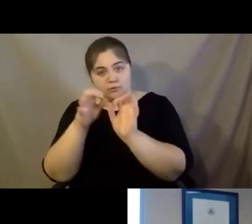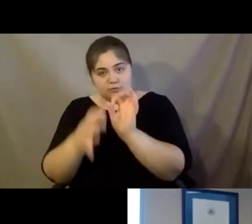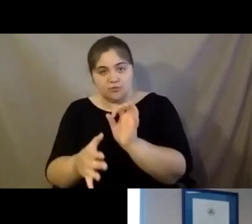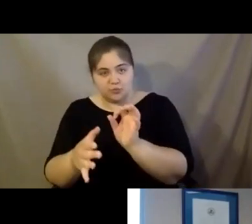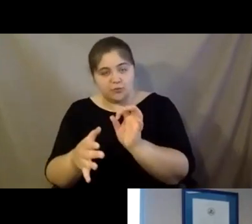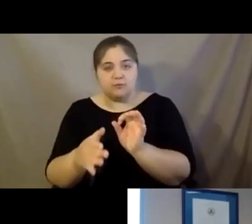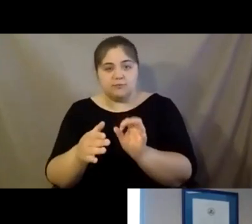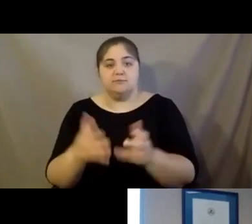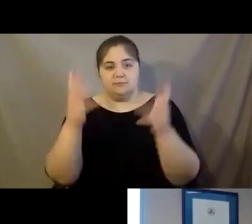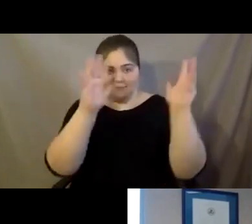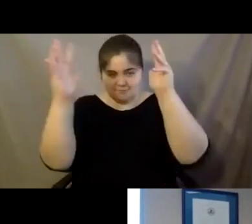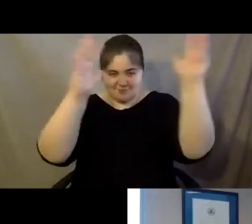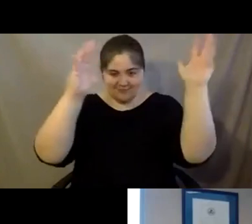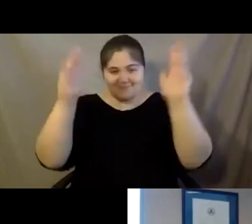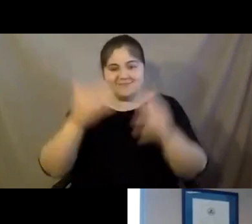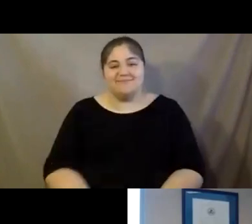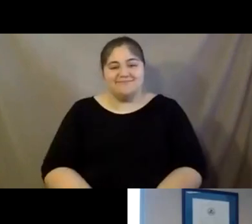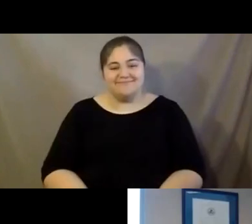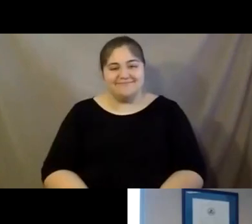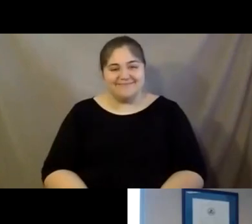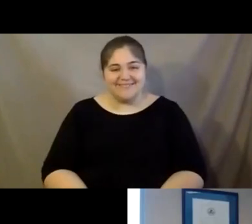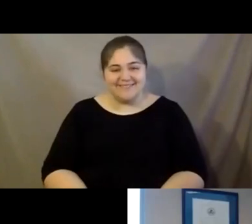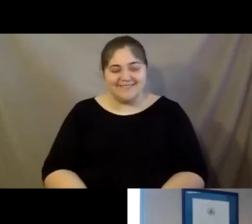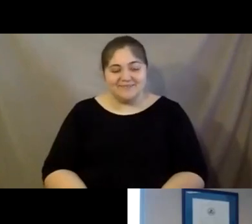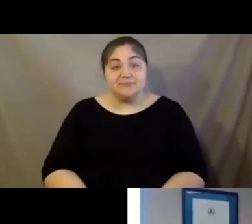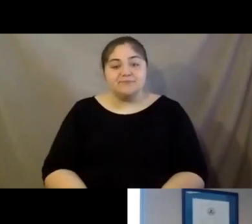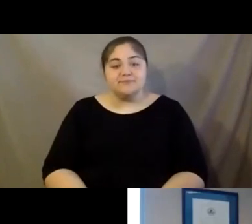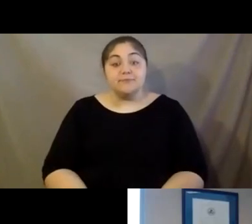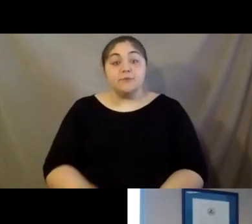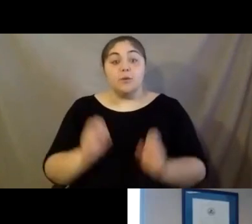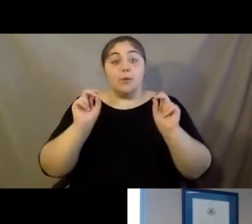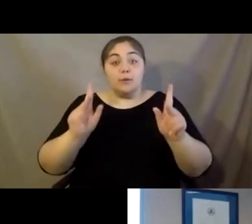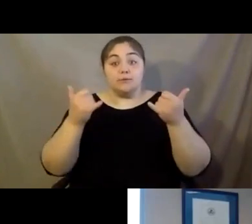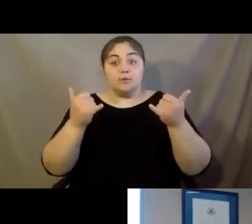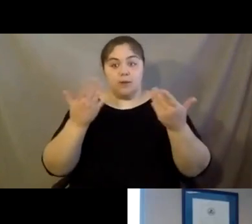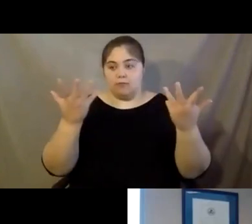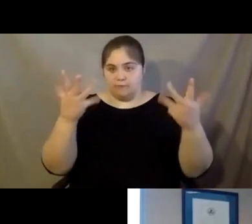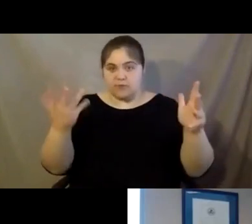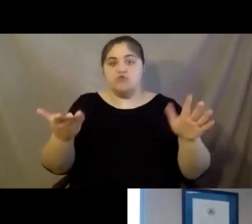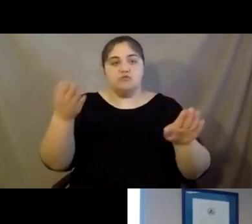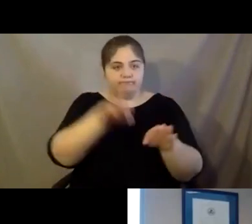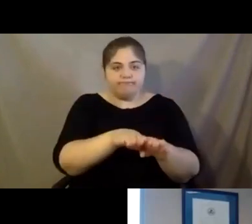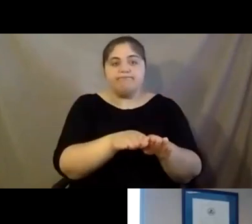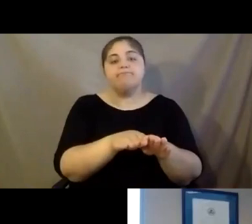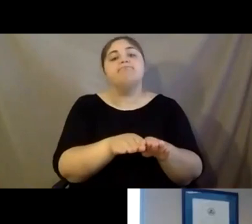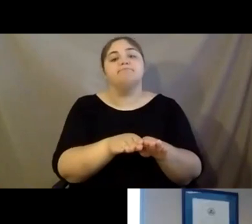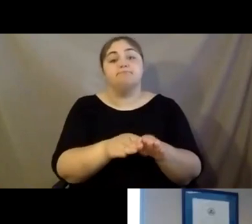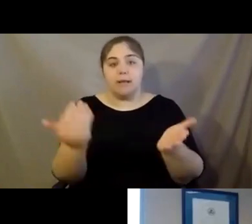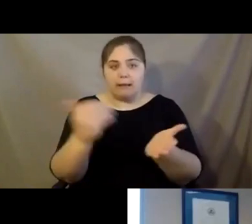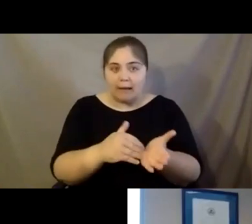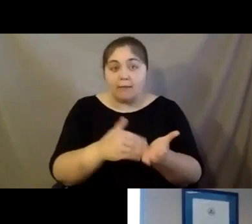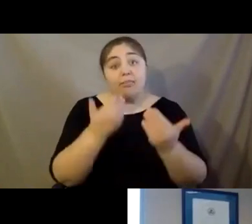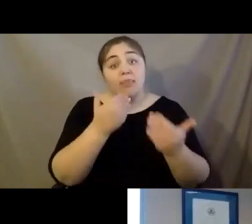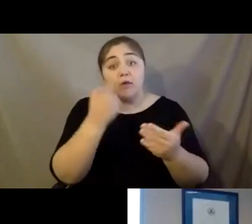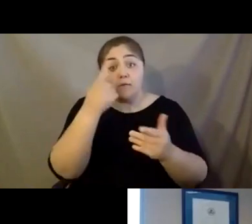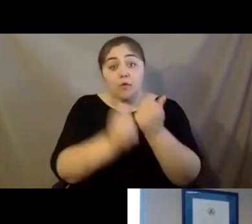language interpreter. So, um, with that, I'm going to close this and, again, just thank you